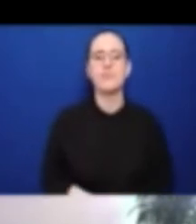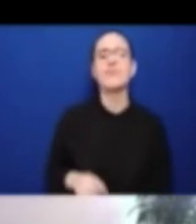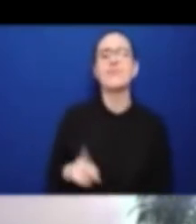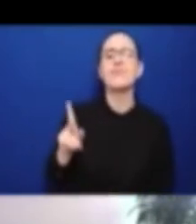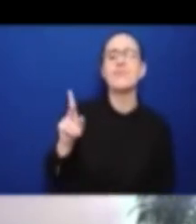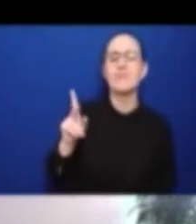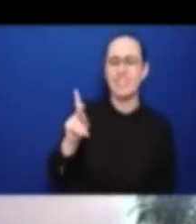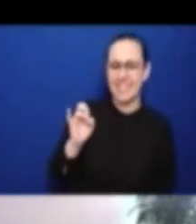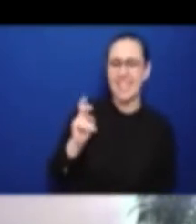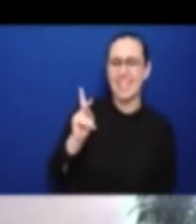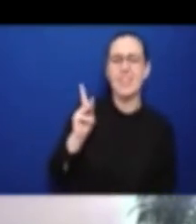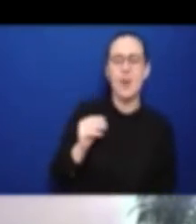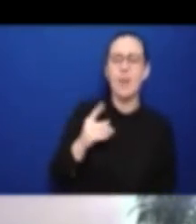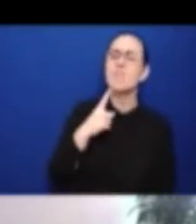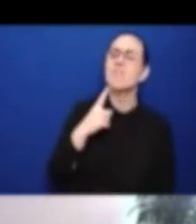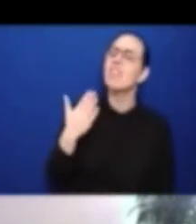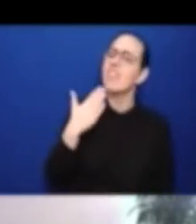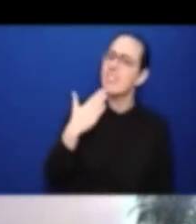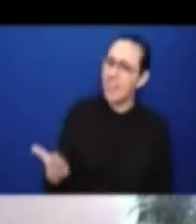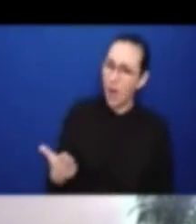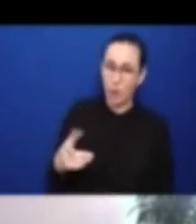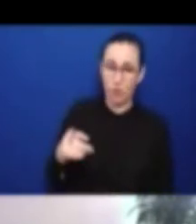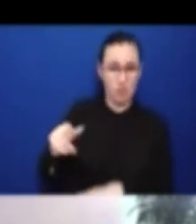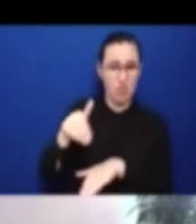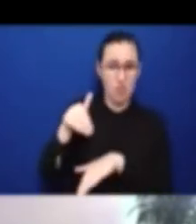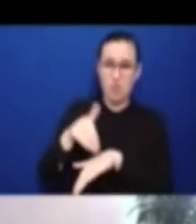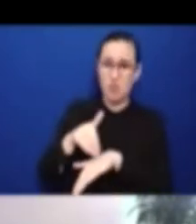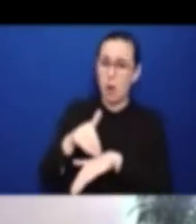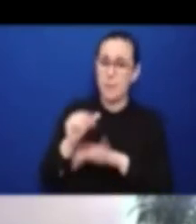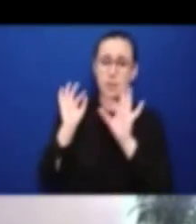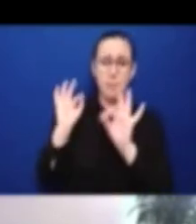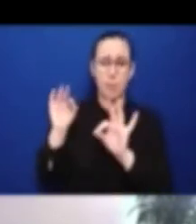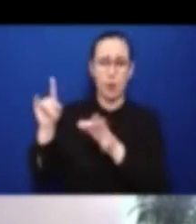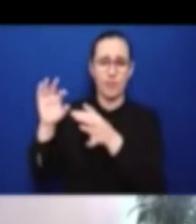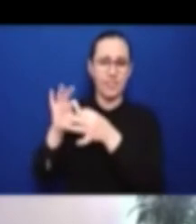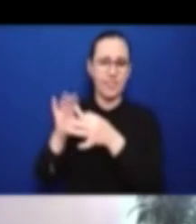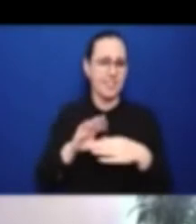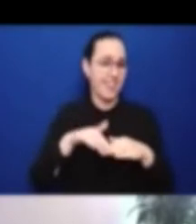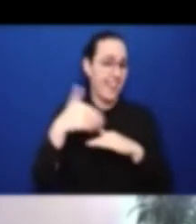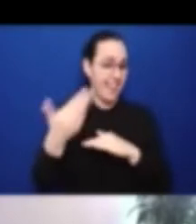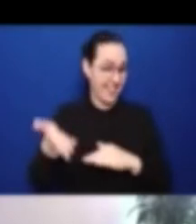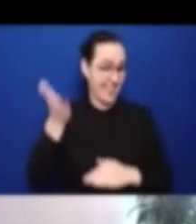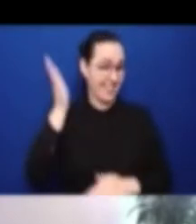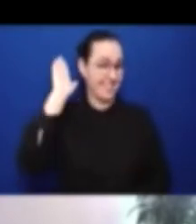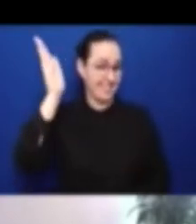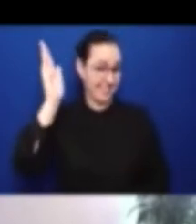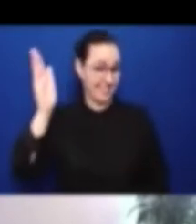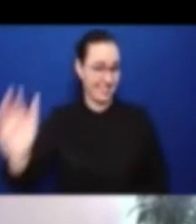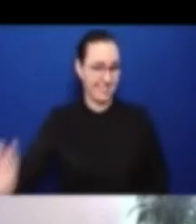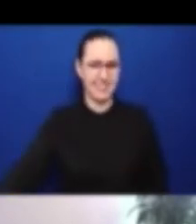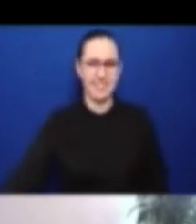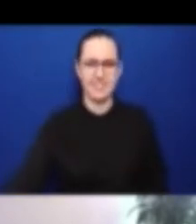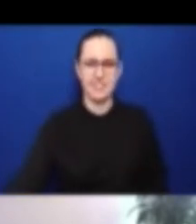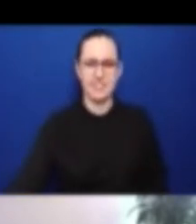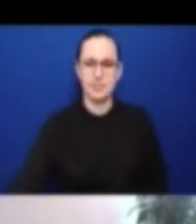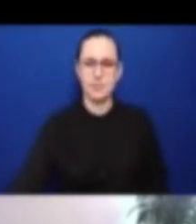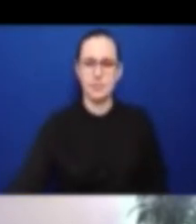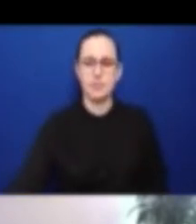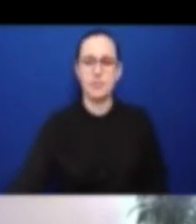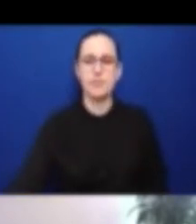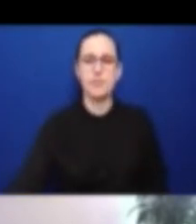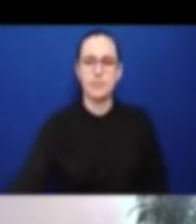segue to inviting our next speaker, Rachel Martins, who